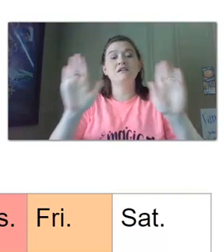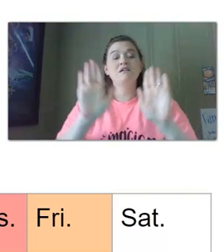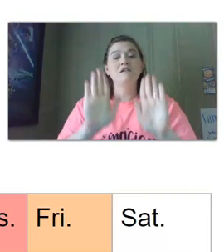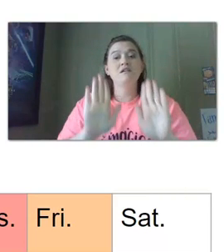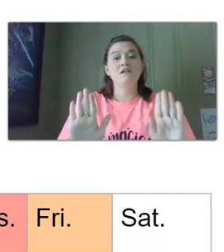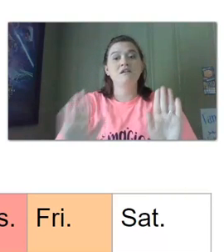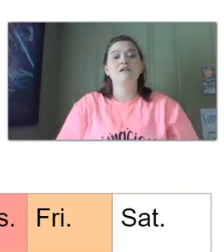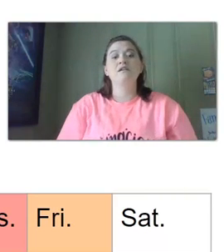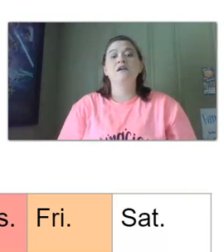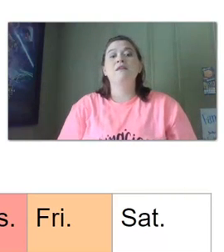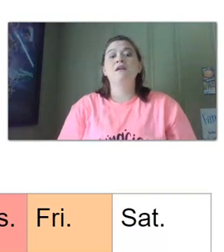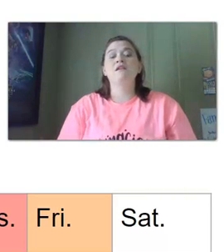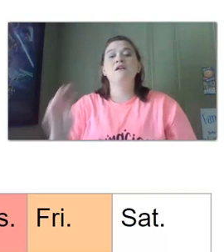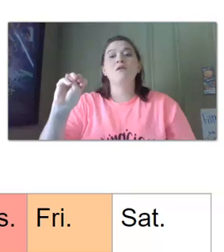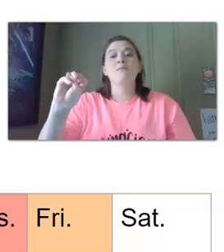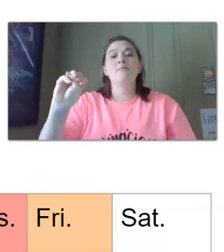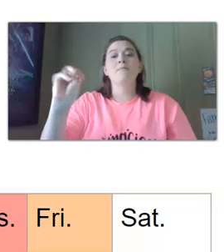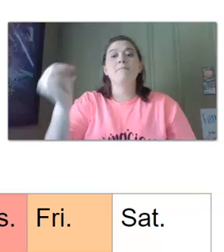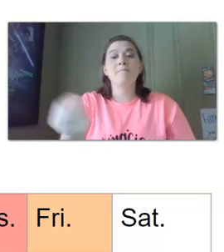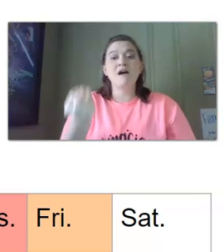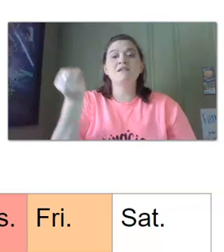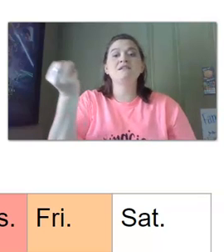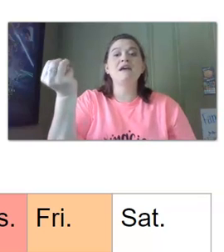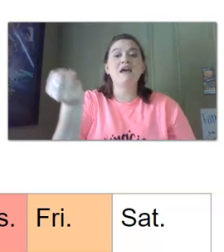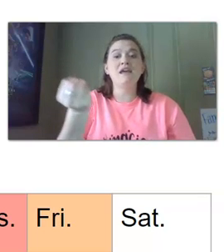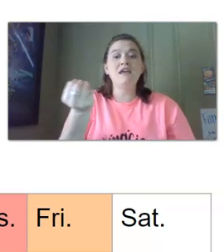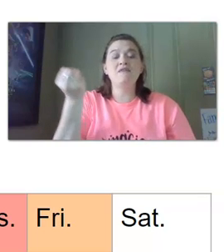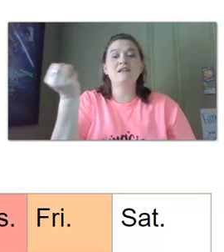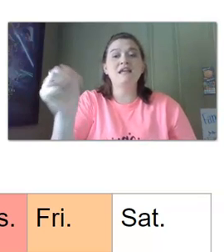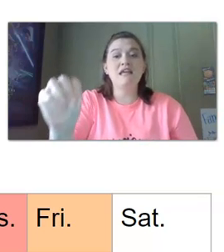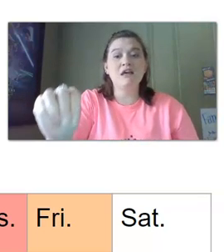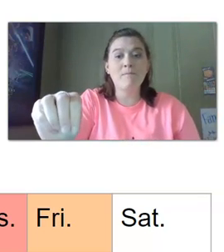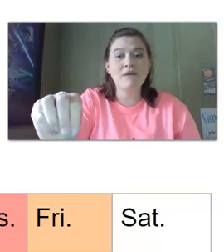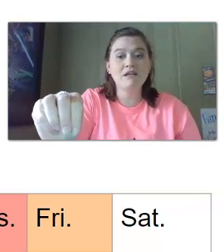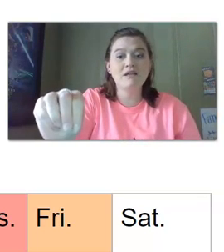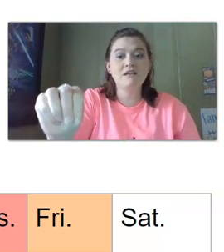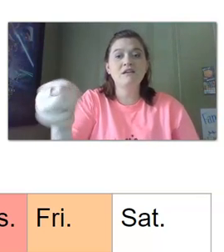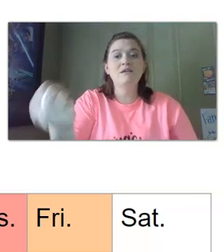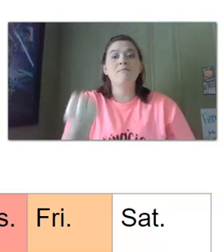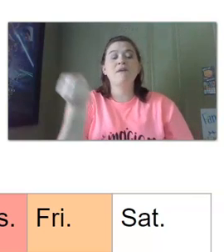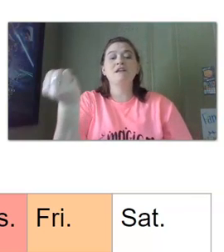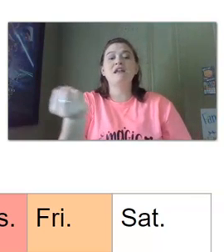and then monday that's a m